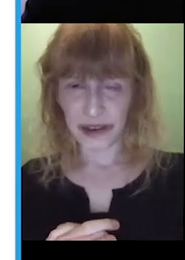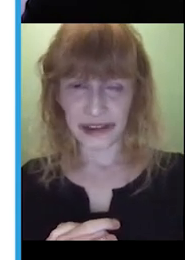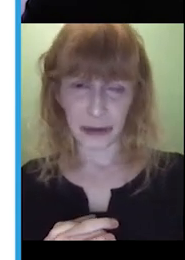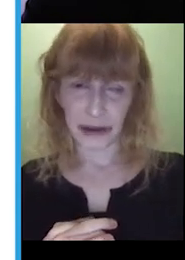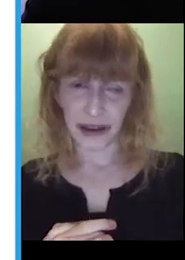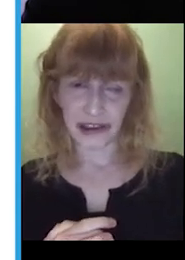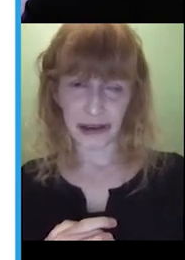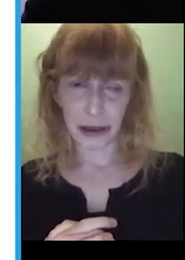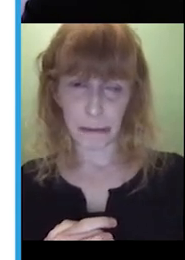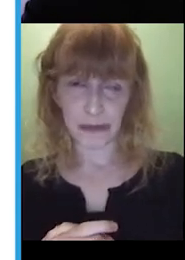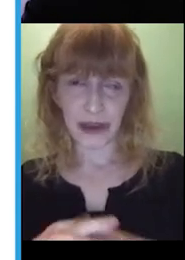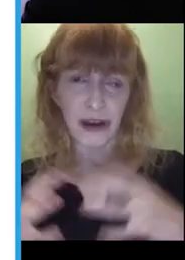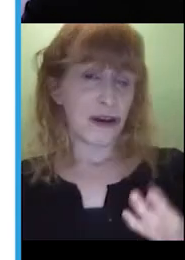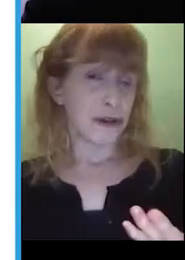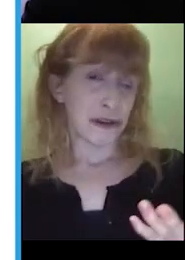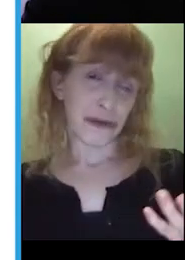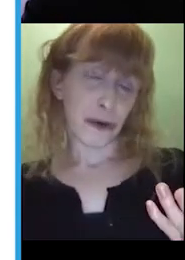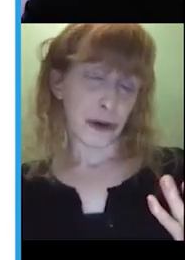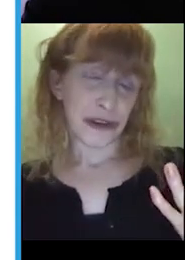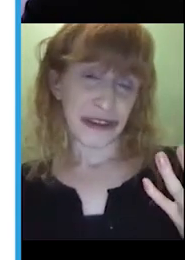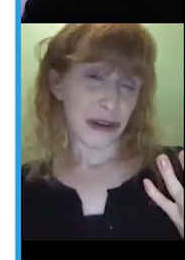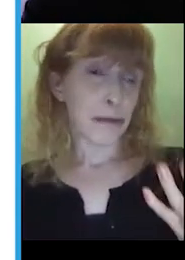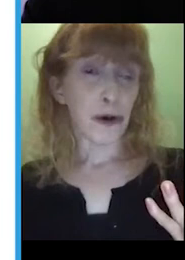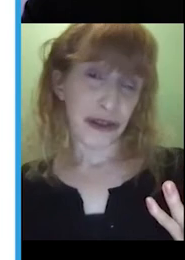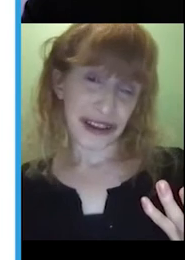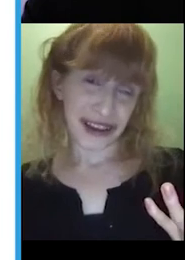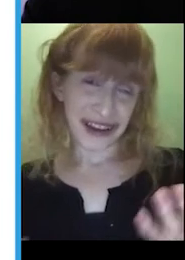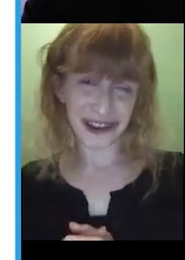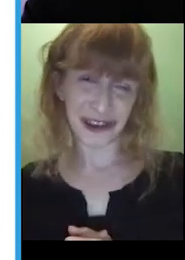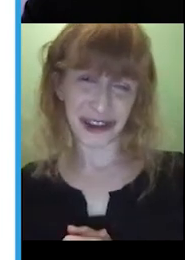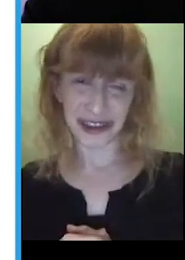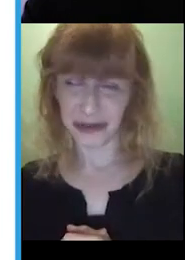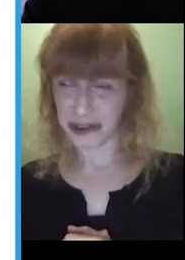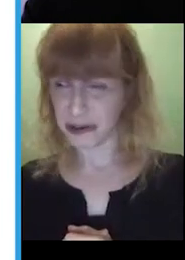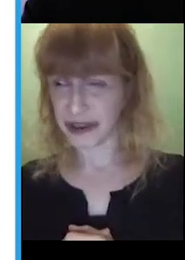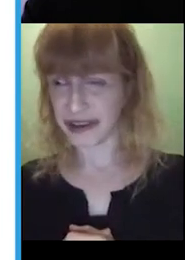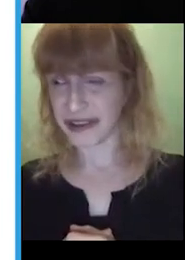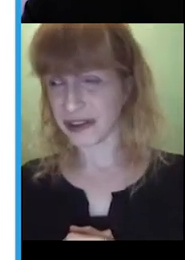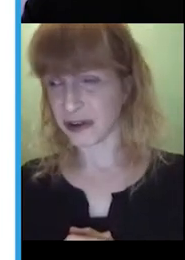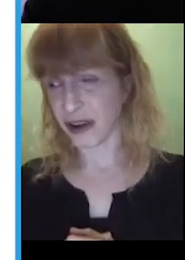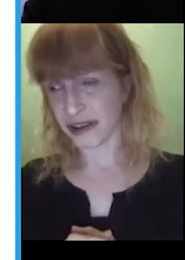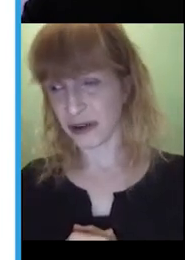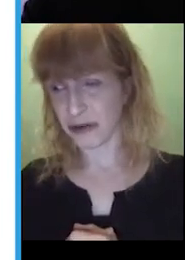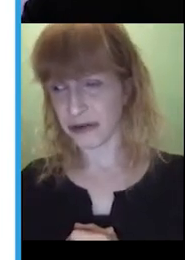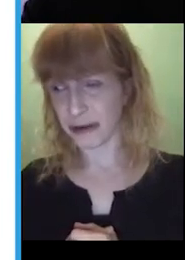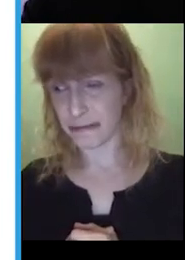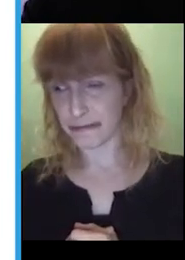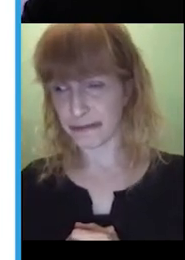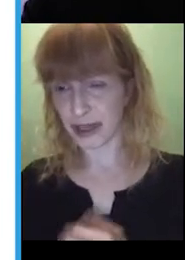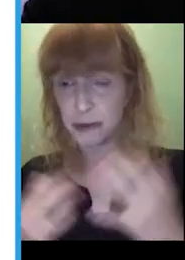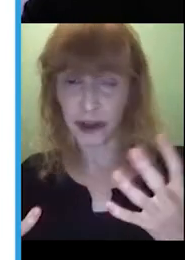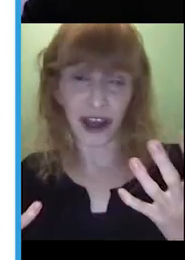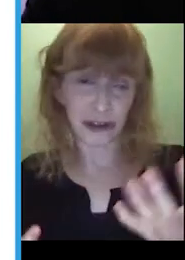We always think about, first and foremost, things that are motivating to the individual, because that's the crux of